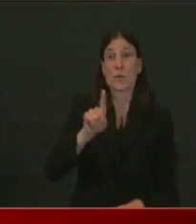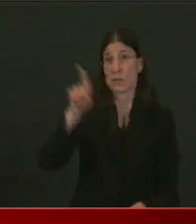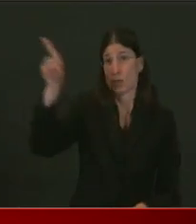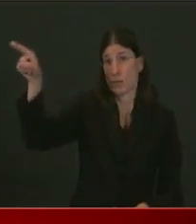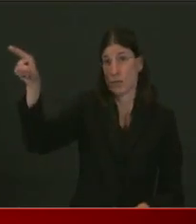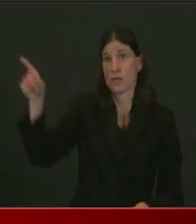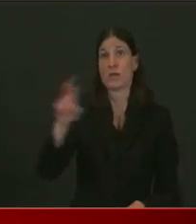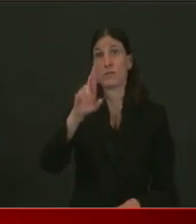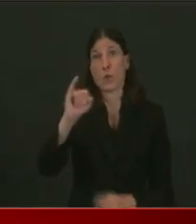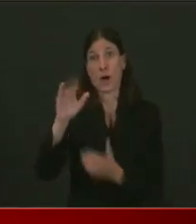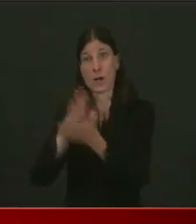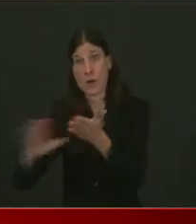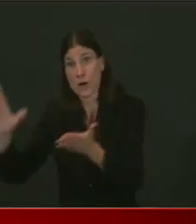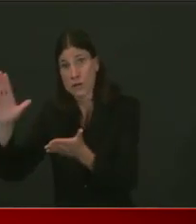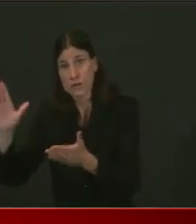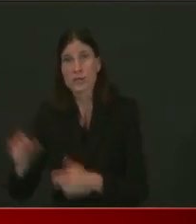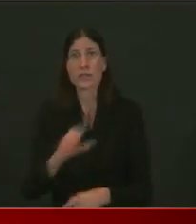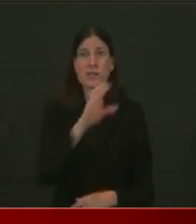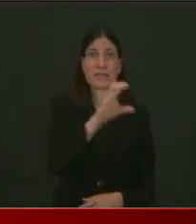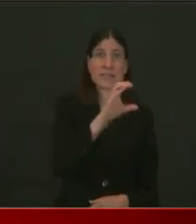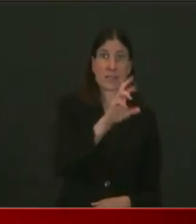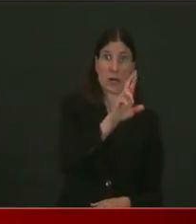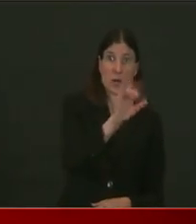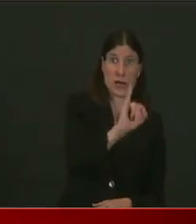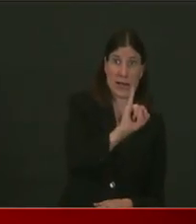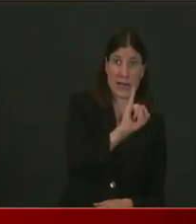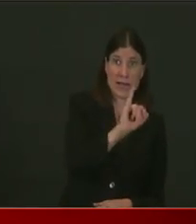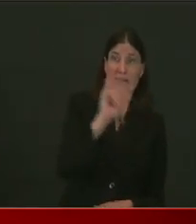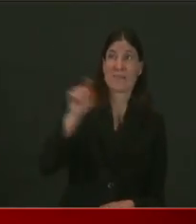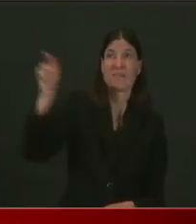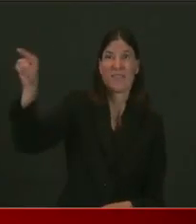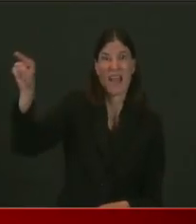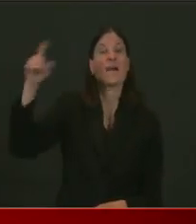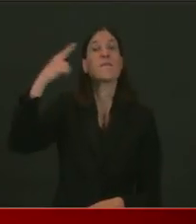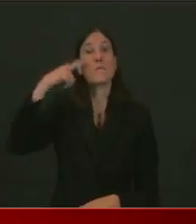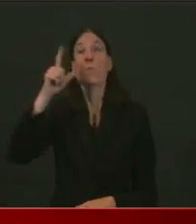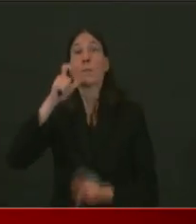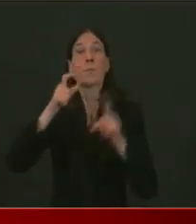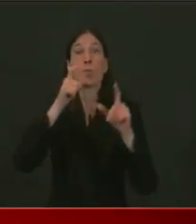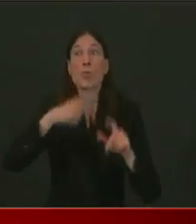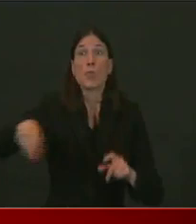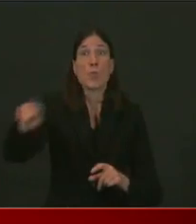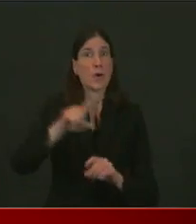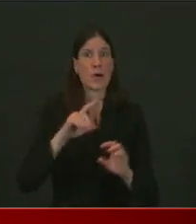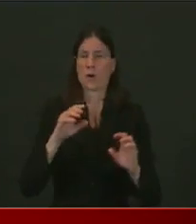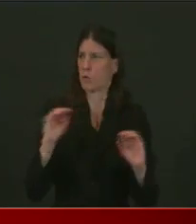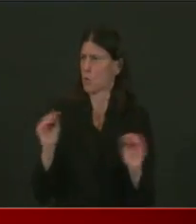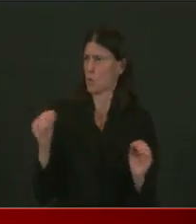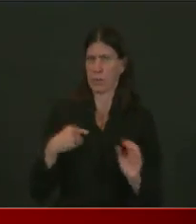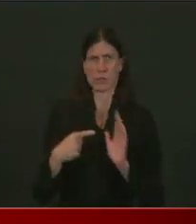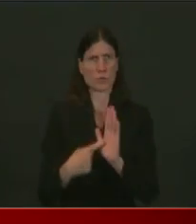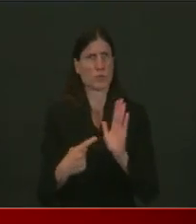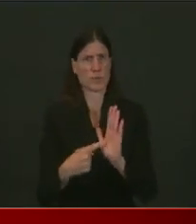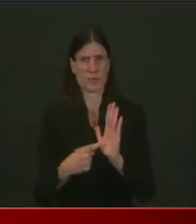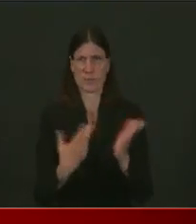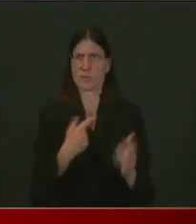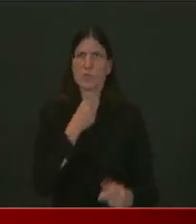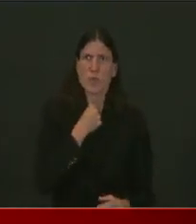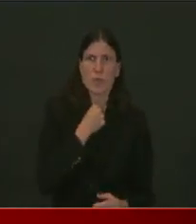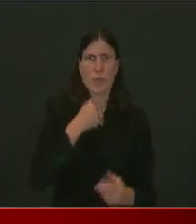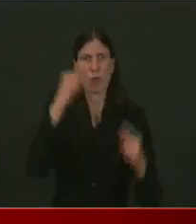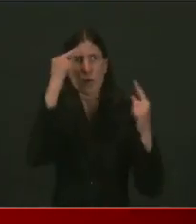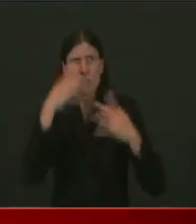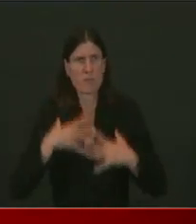These guys are pros. I was tested just the other day. It did not hurt. They're fantastic. They've done thousands of these. Don't be afraid. Um,